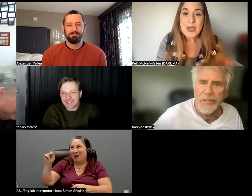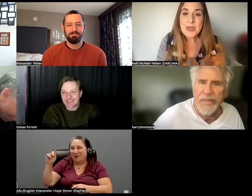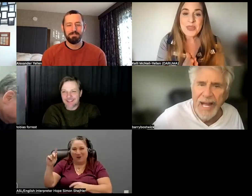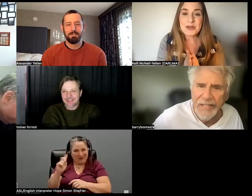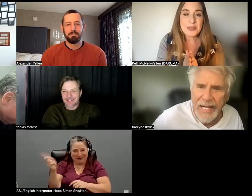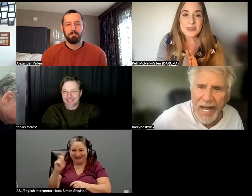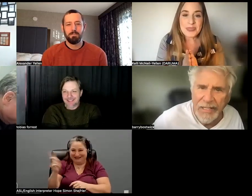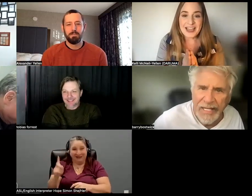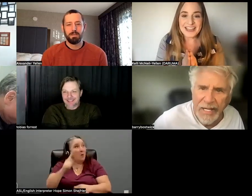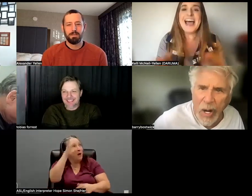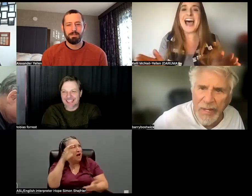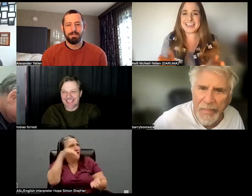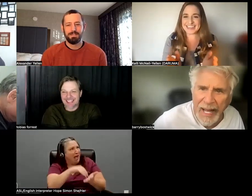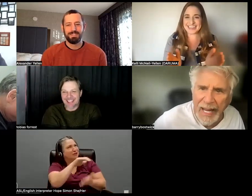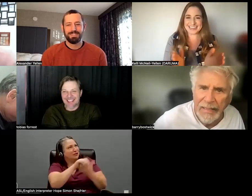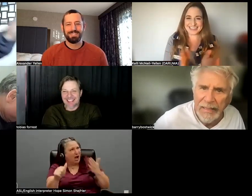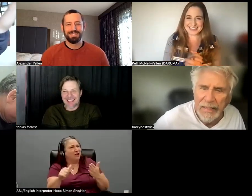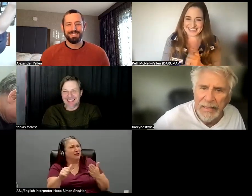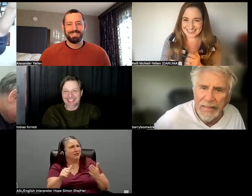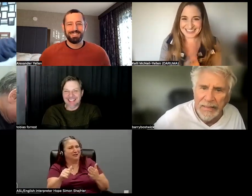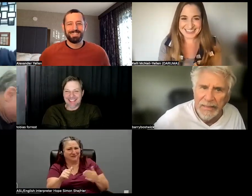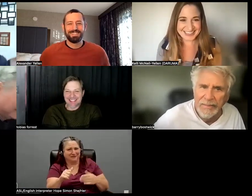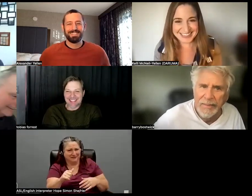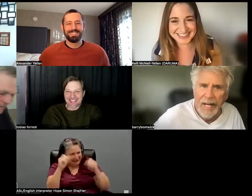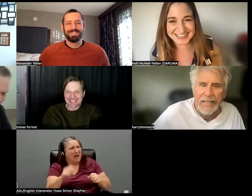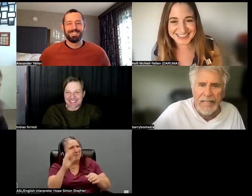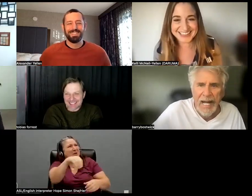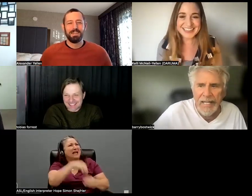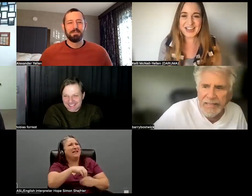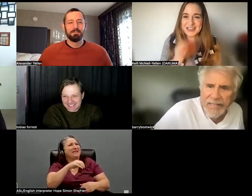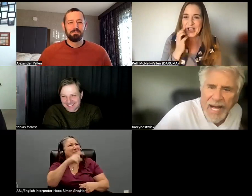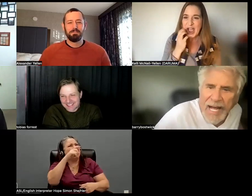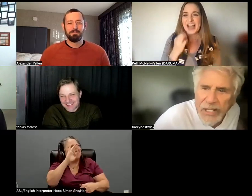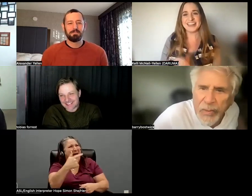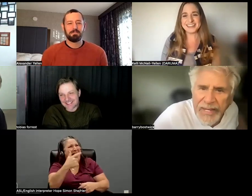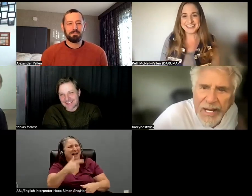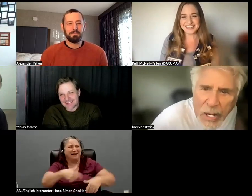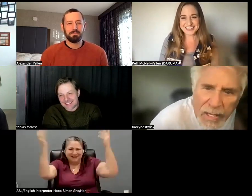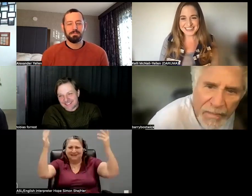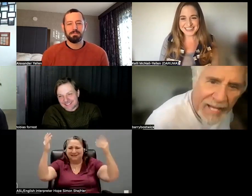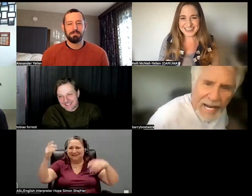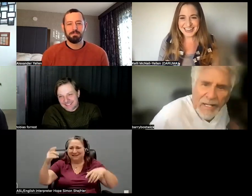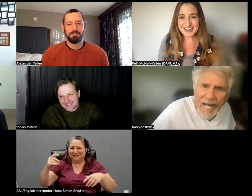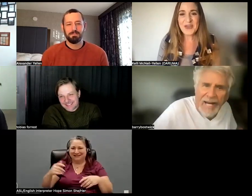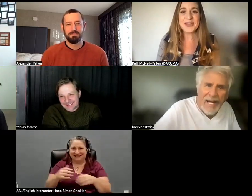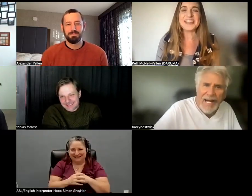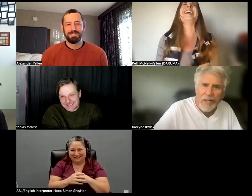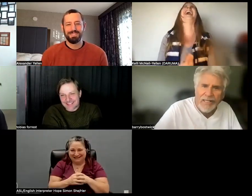No, no, no. A hundred thousand dollars. didn't go in the bag. My God. I just want that yoga mat.